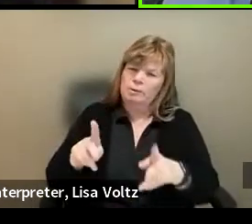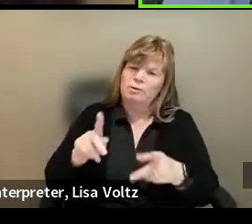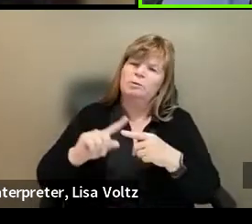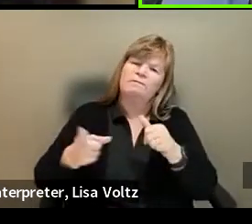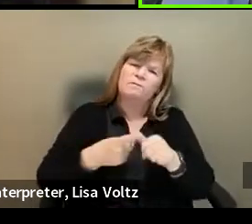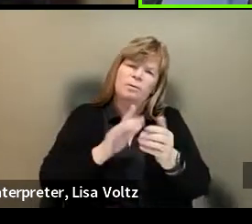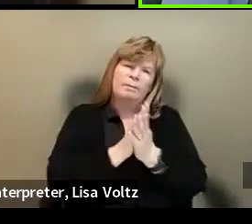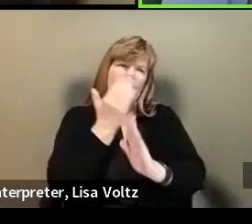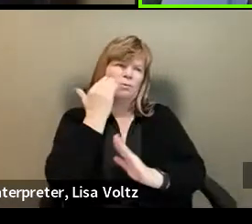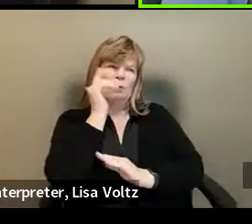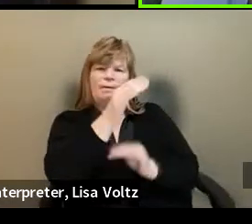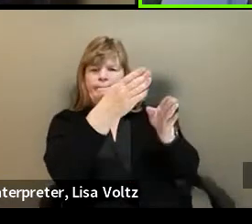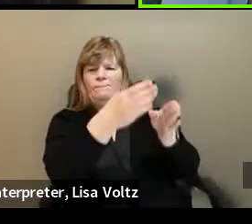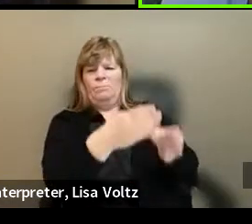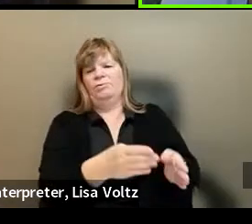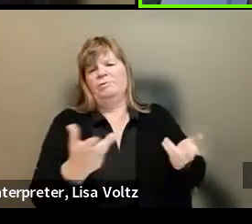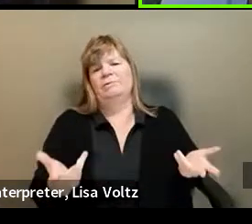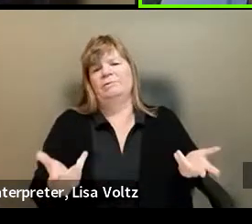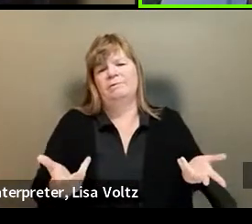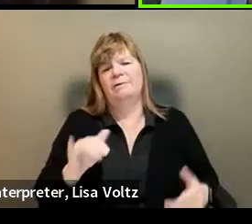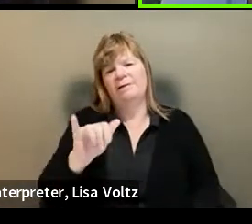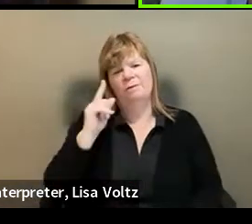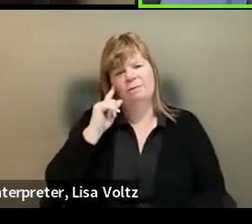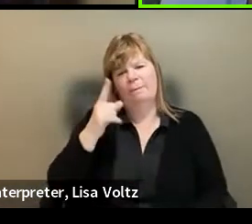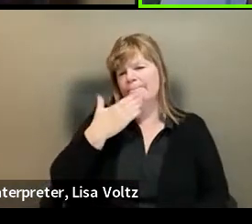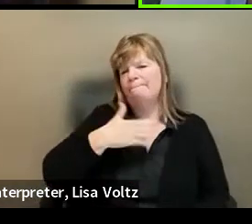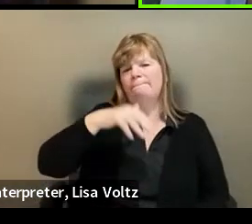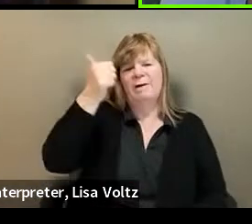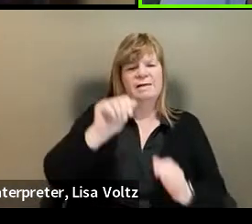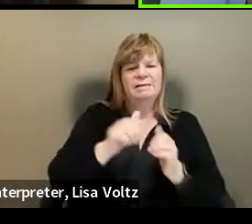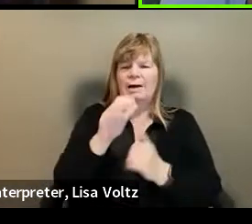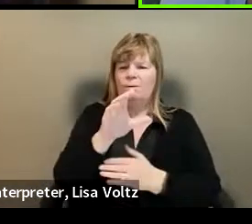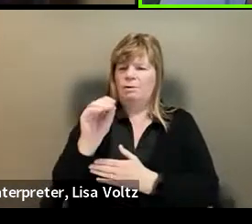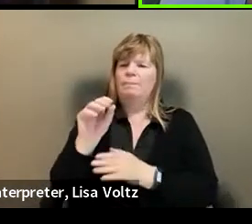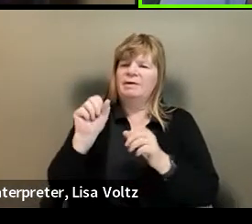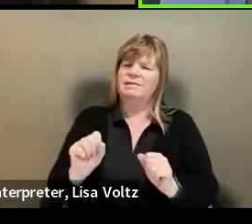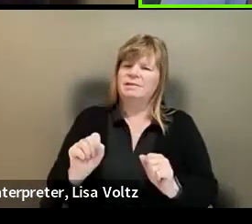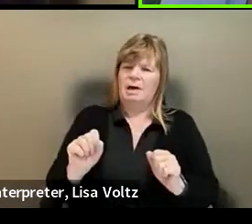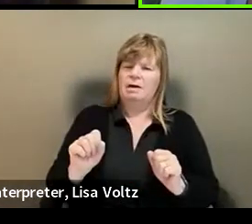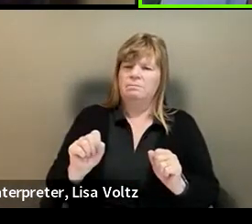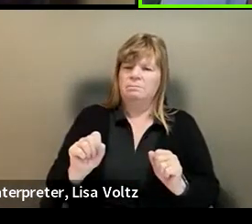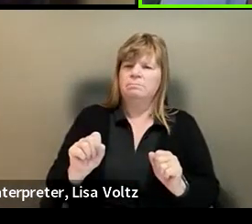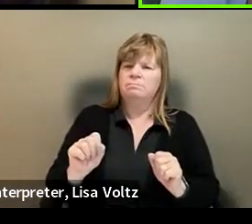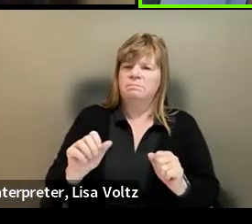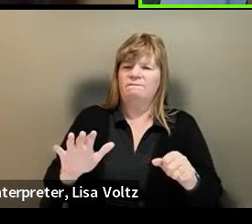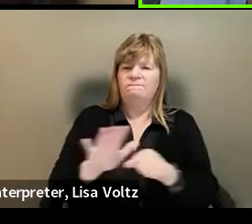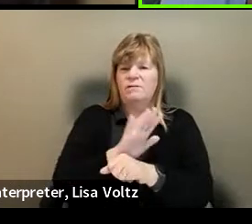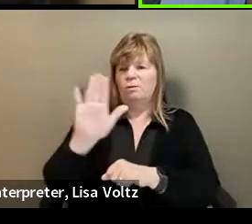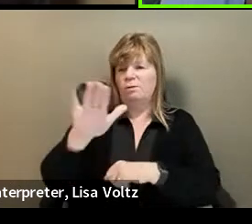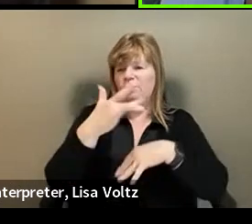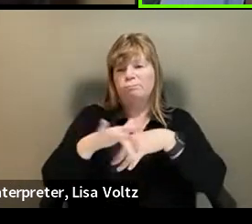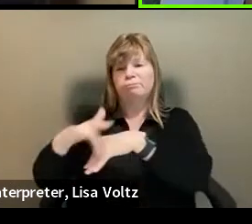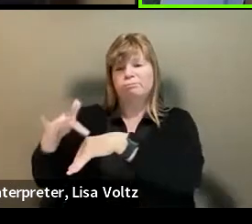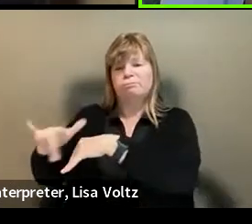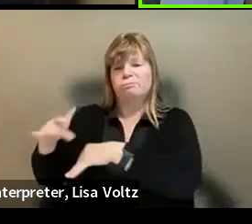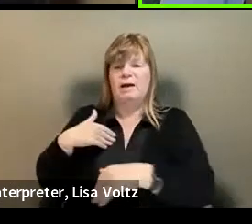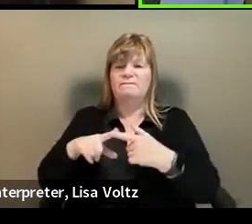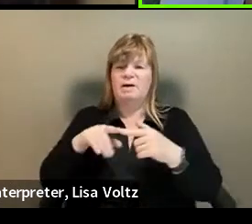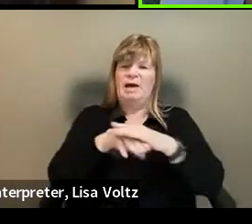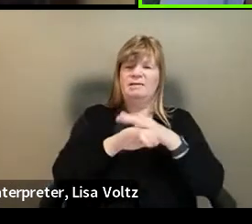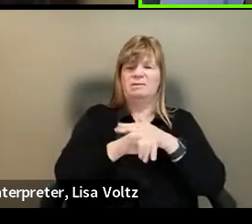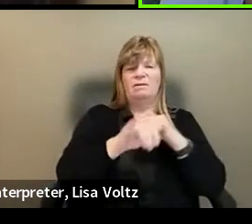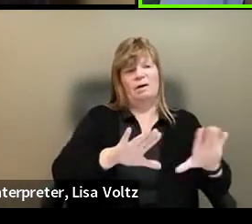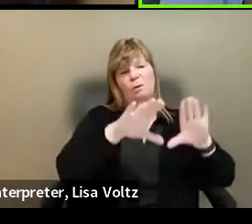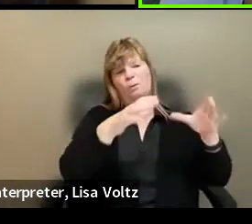get to know them. Um, think it's one of the best ways that employers can fill, um, vacancies and have access to this talent